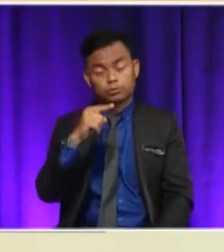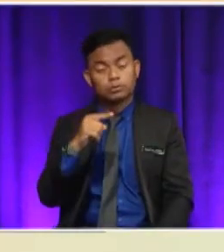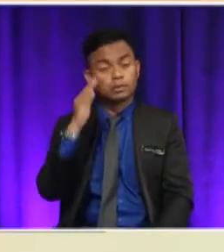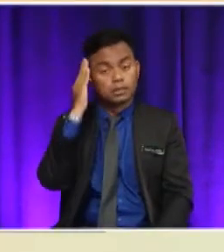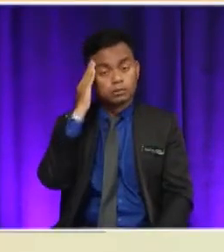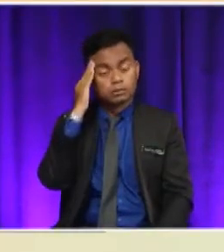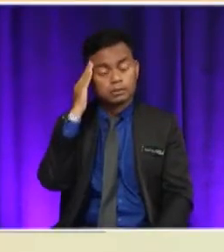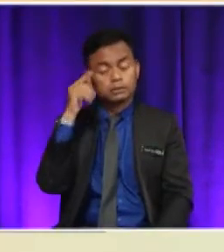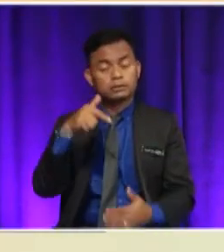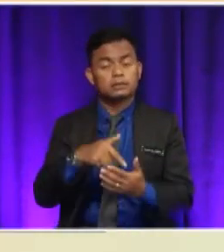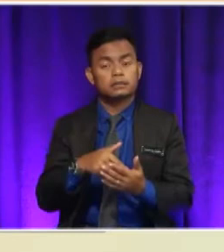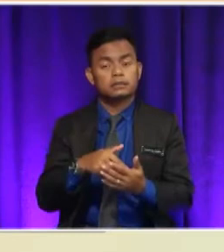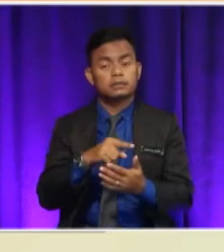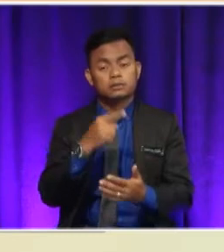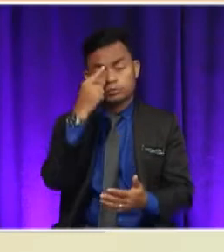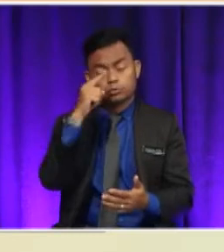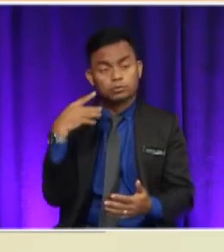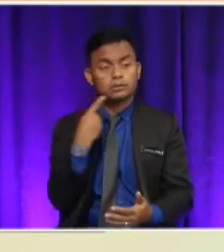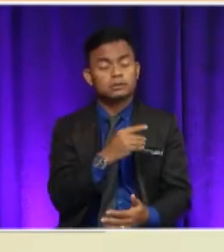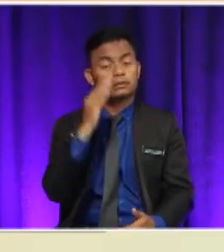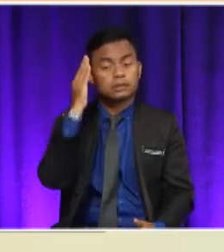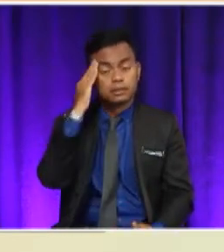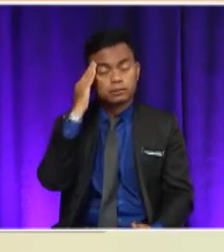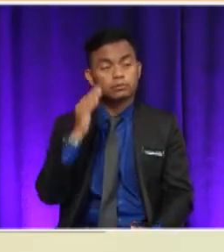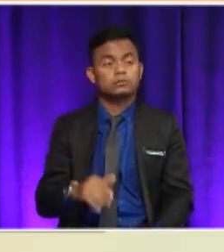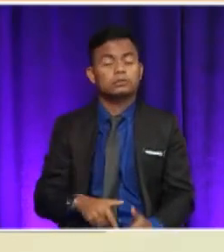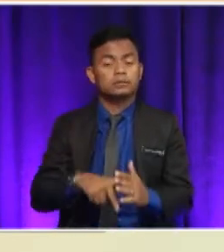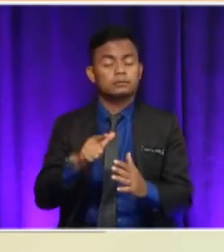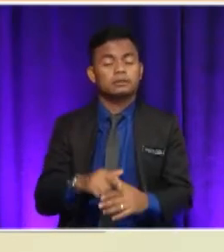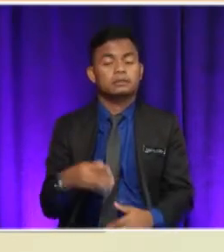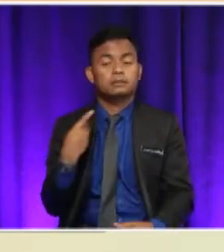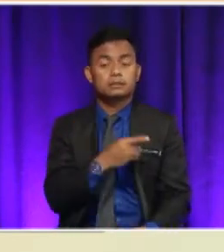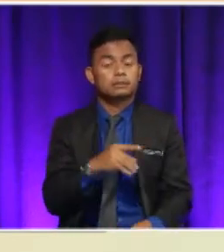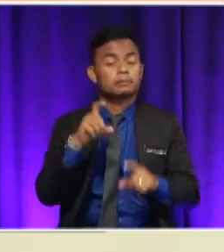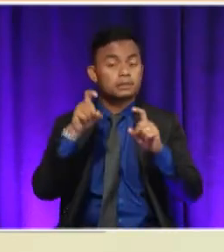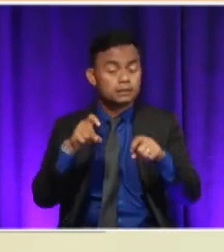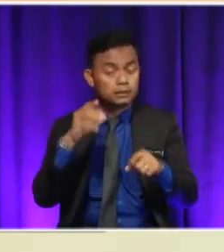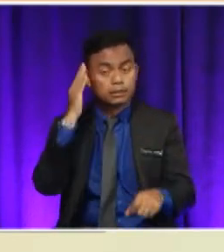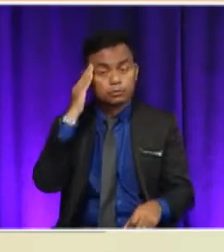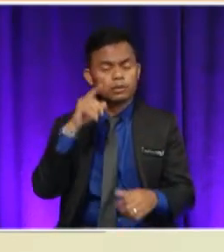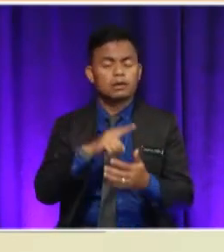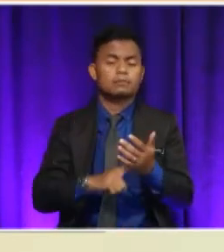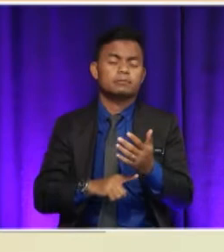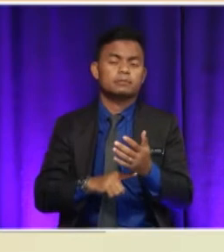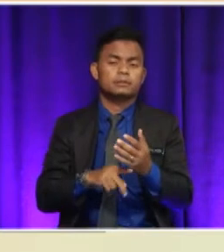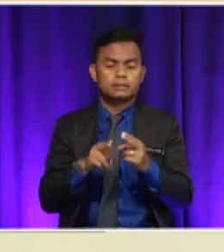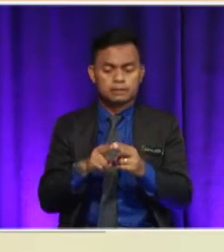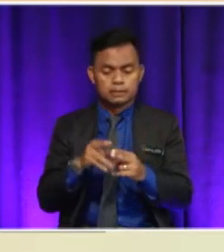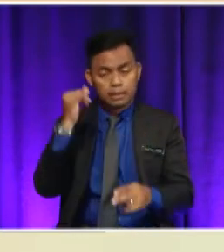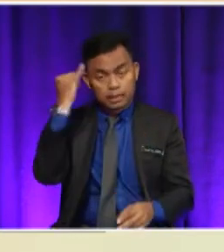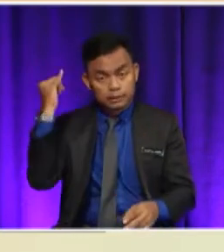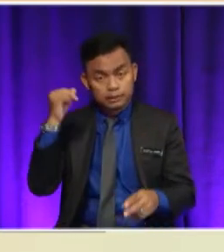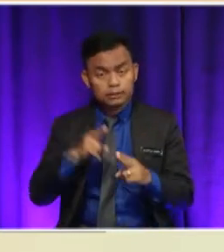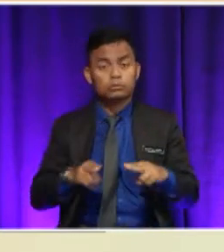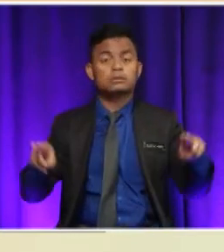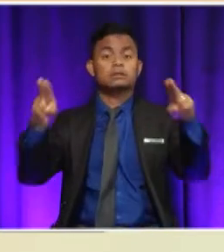the best title, we have identified the main idea for each paragraph. So when we have identified the main